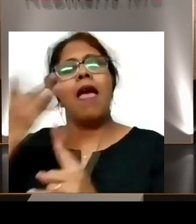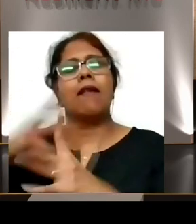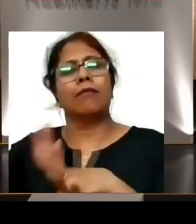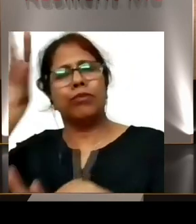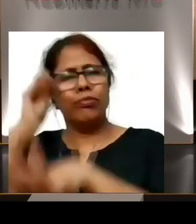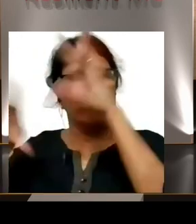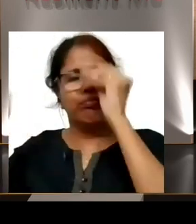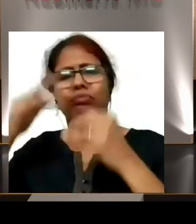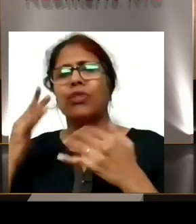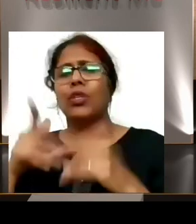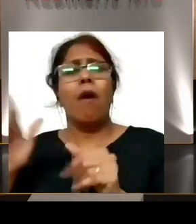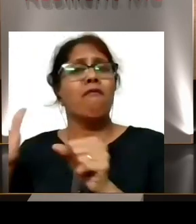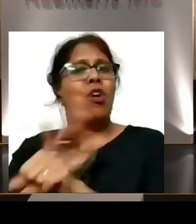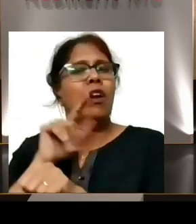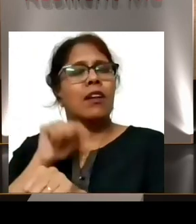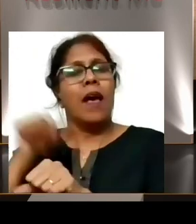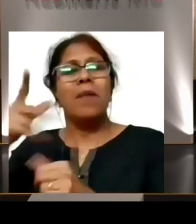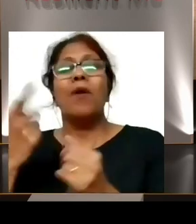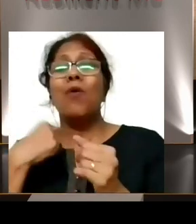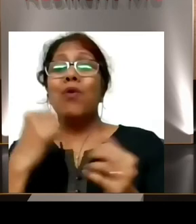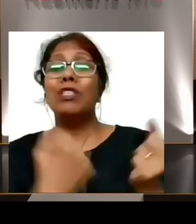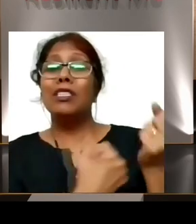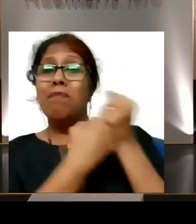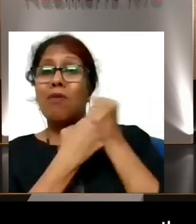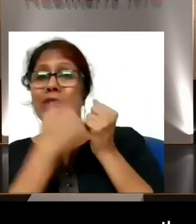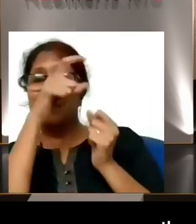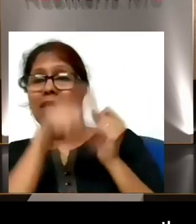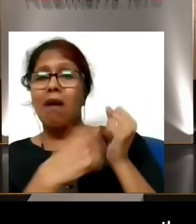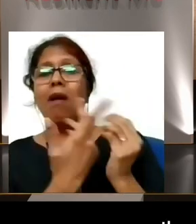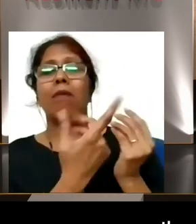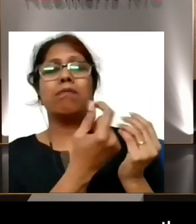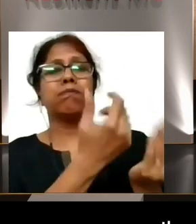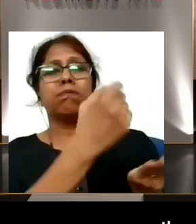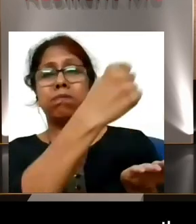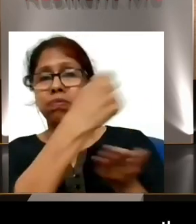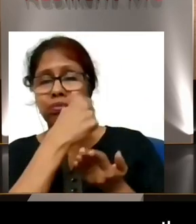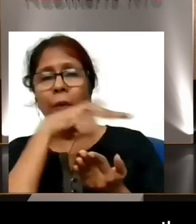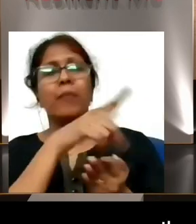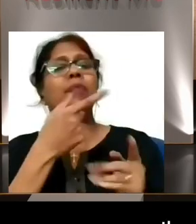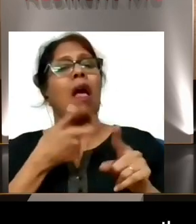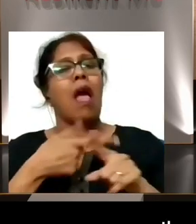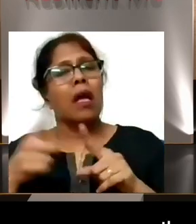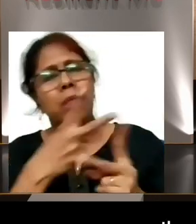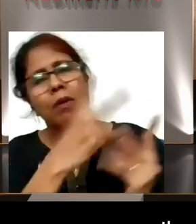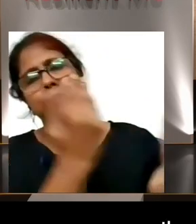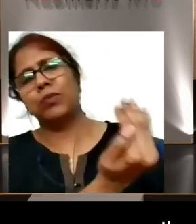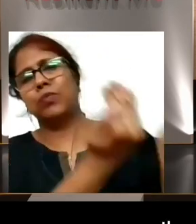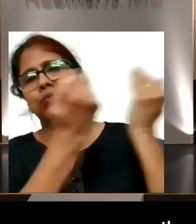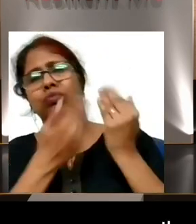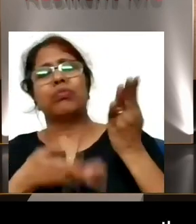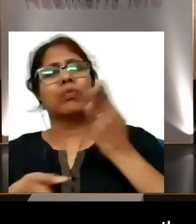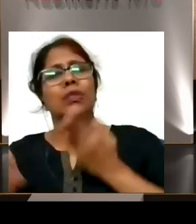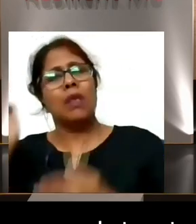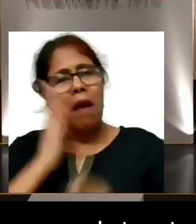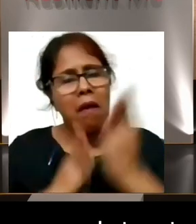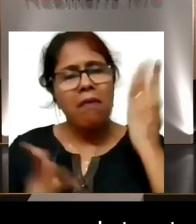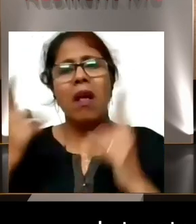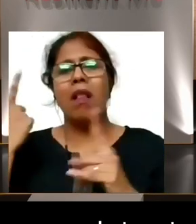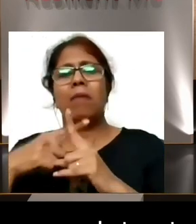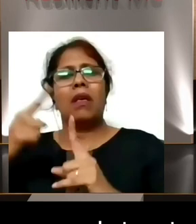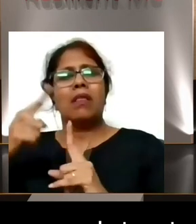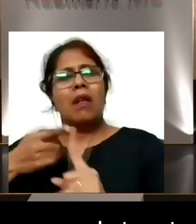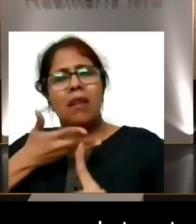And my sponsors were the one who was supporting me and taking care of all the expenses related to travel, training, and prosthetics.